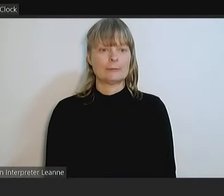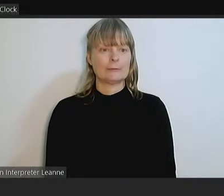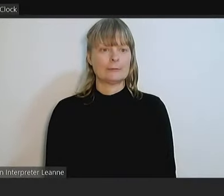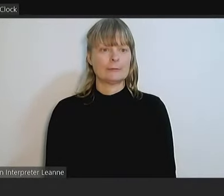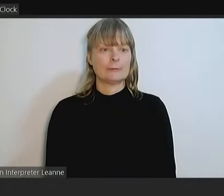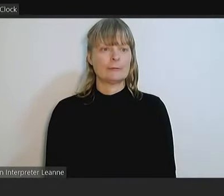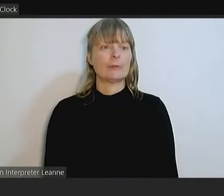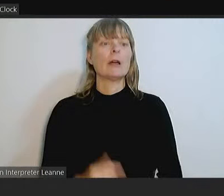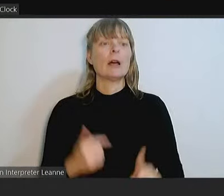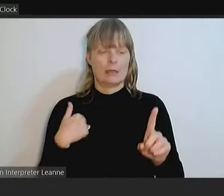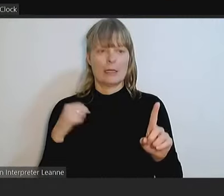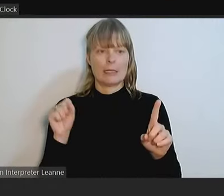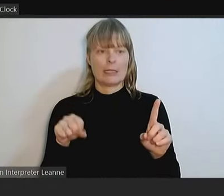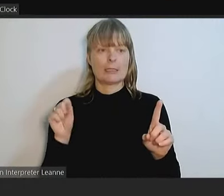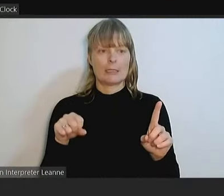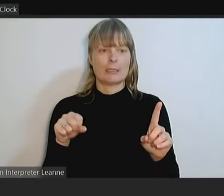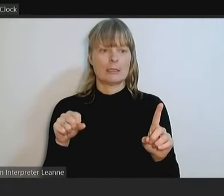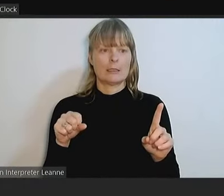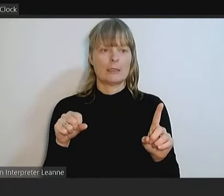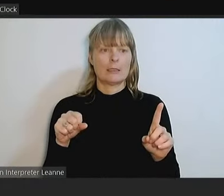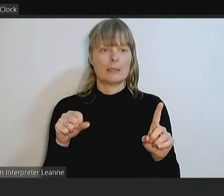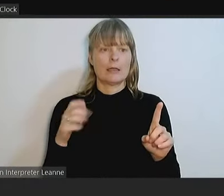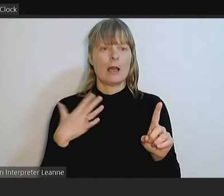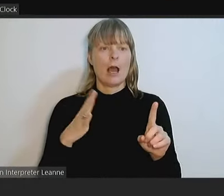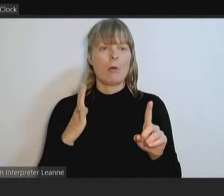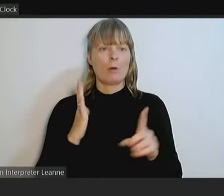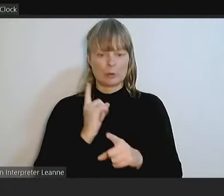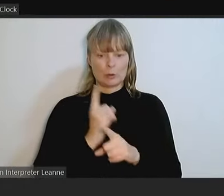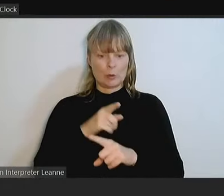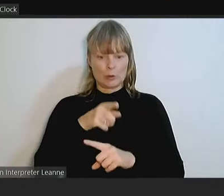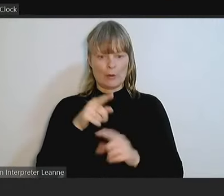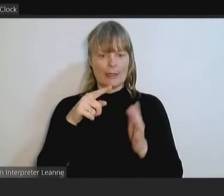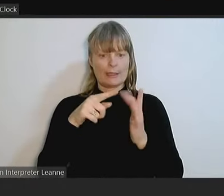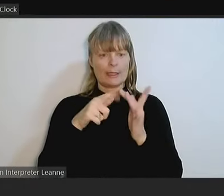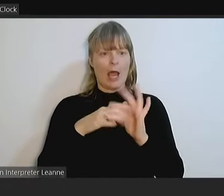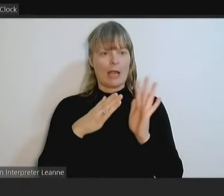Yes, Mayor Williams. Can I just speak to this item and speak to the budget later?